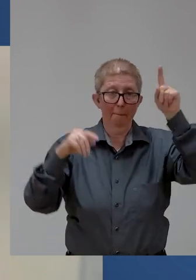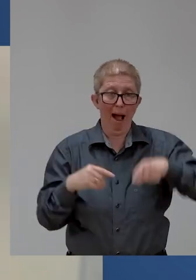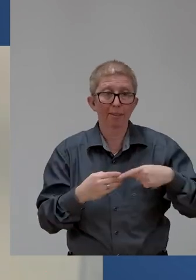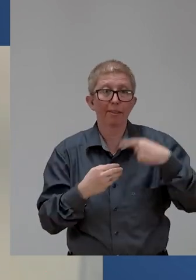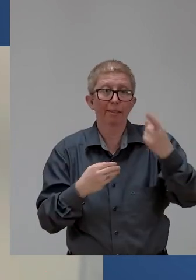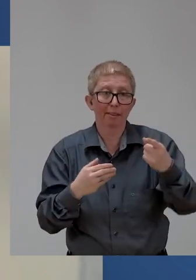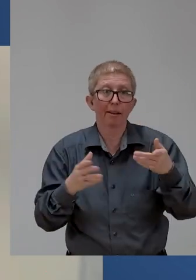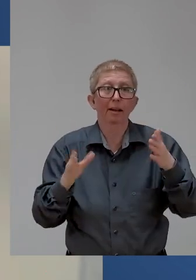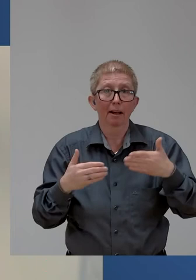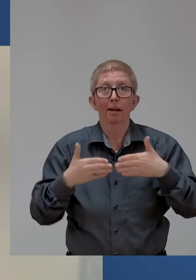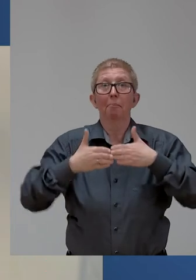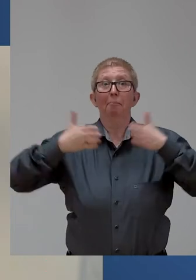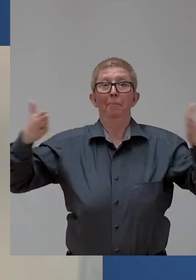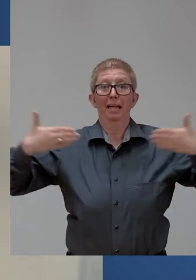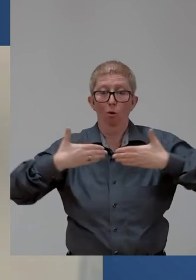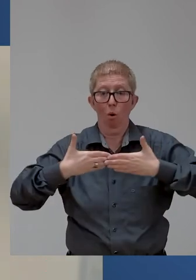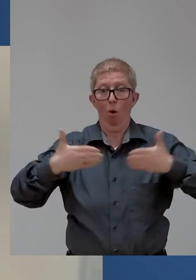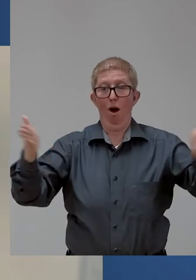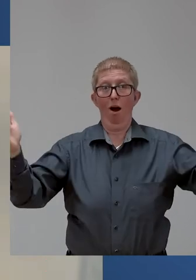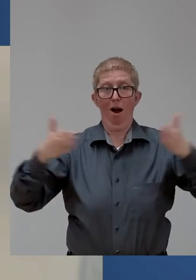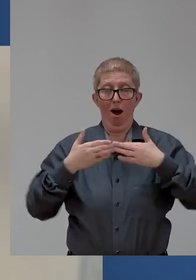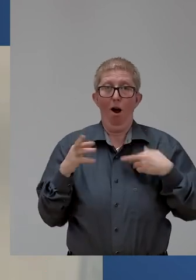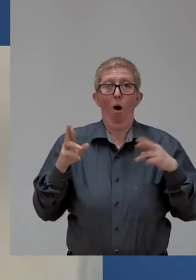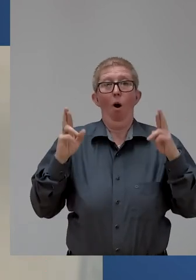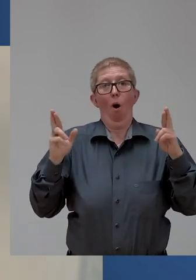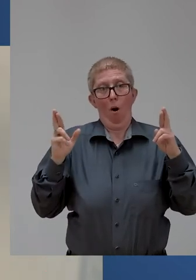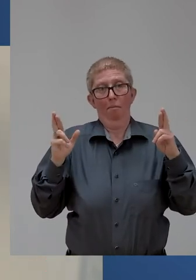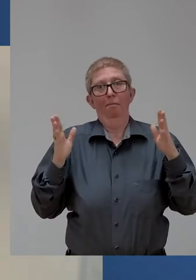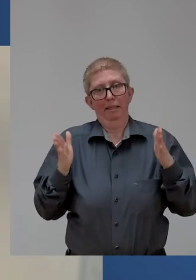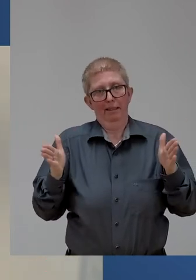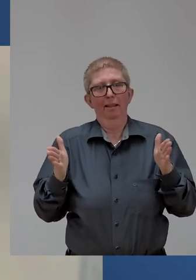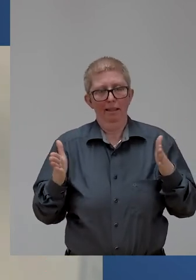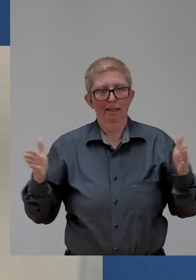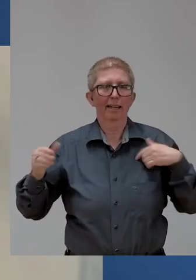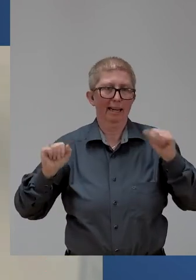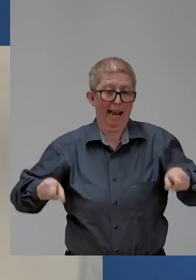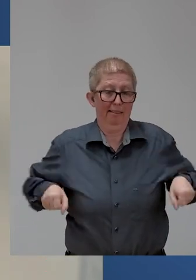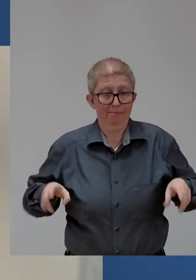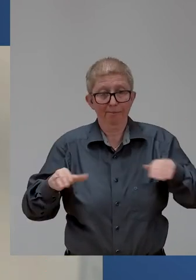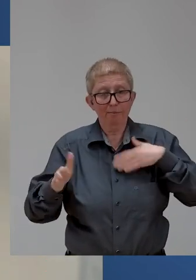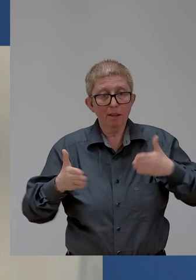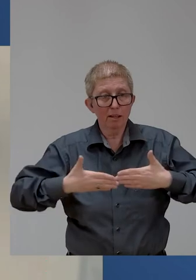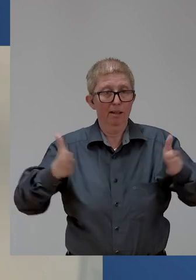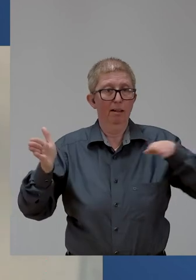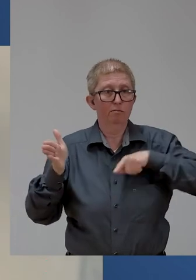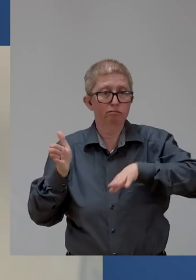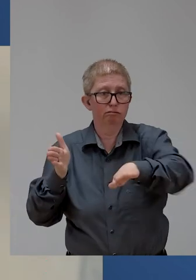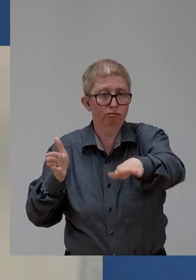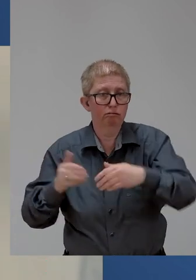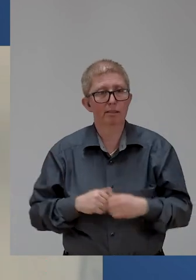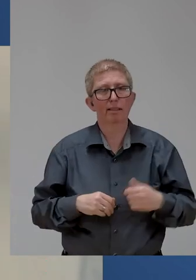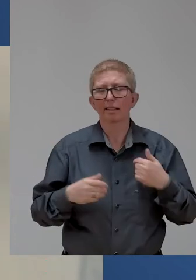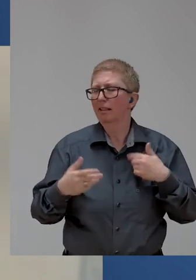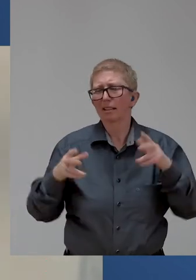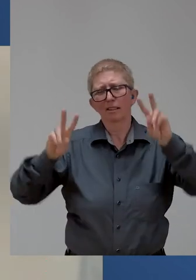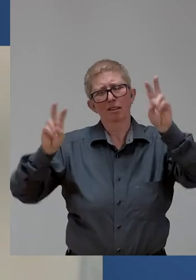current job and throughout my career, I'm always bringing the word intersectionality to the table. While each of our experiences are different, different types of